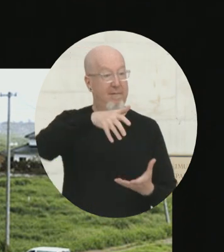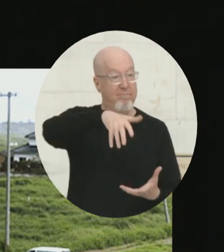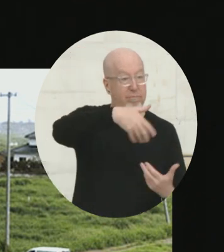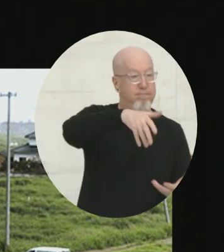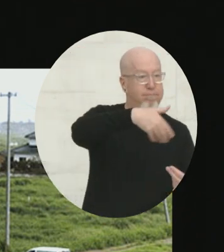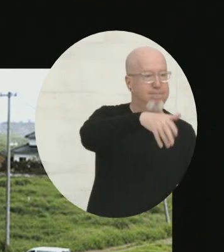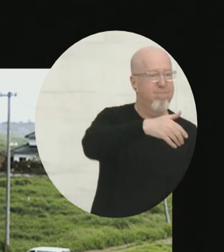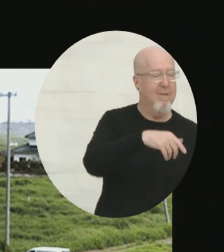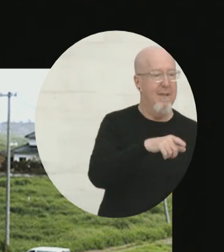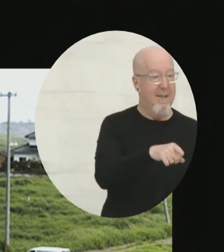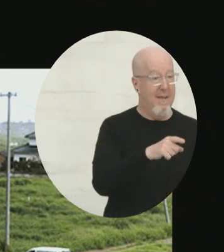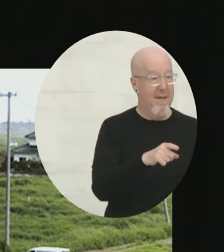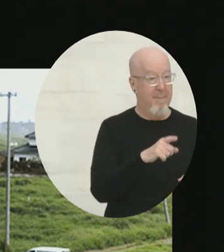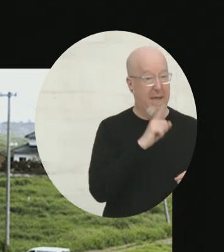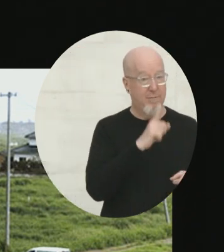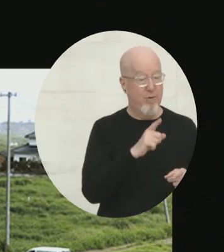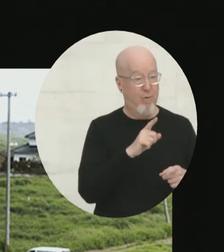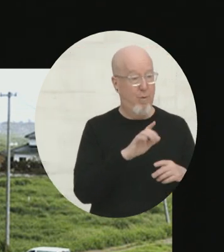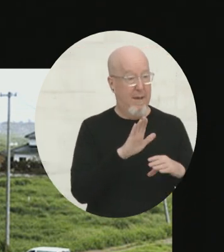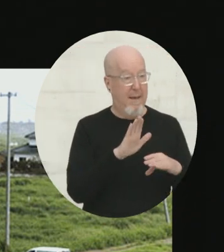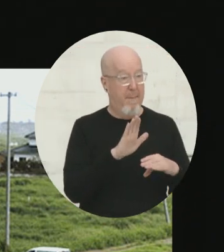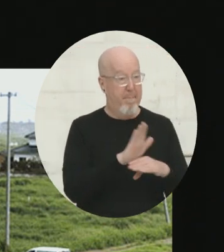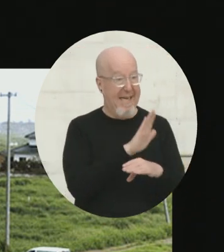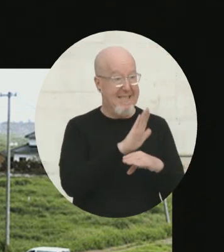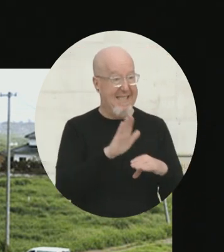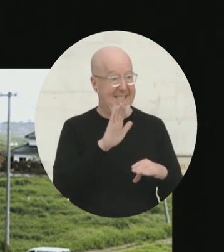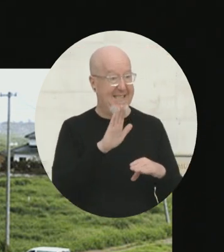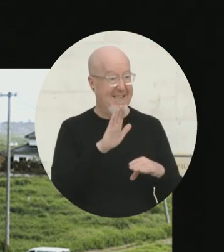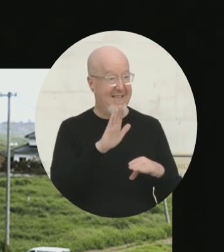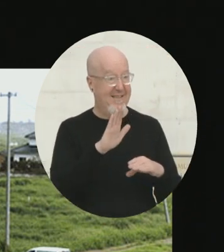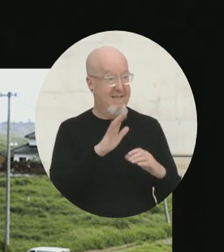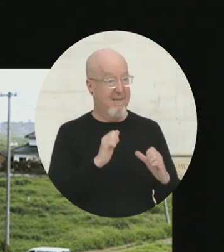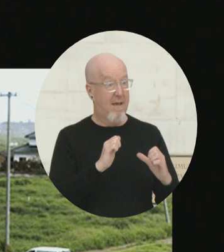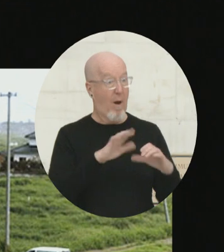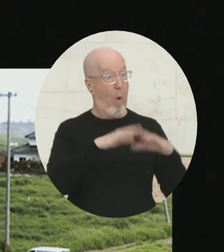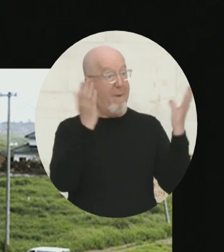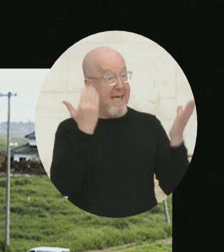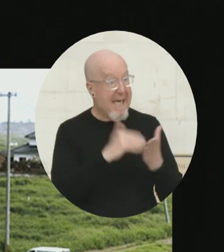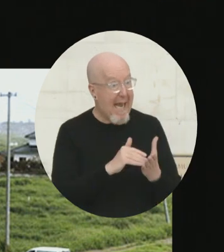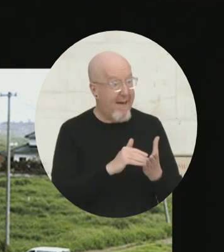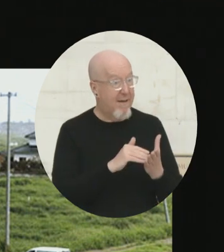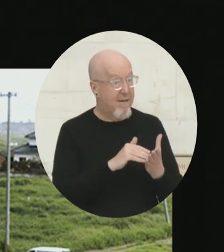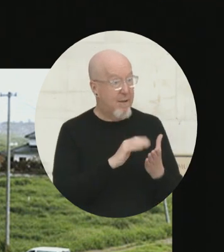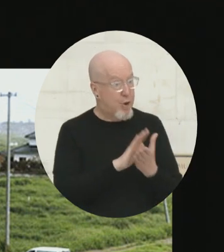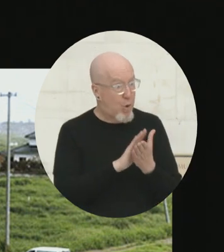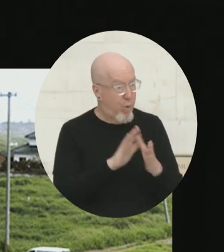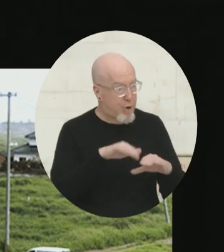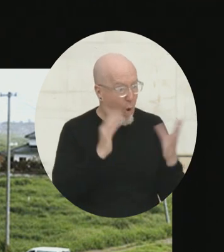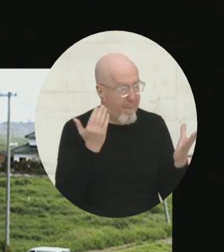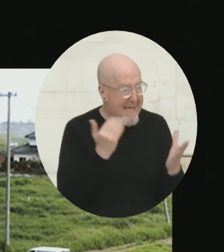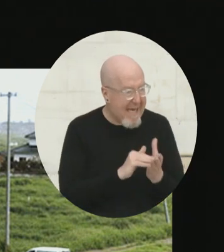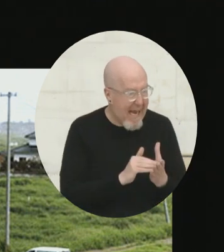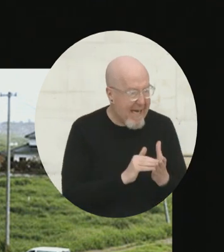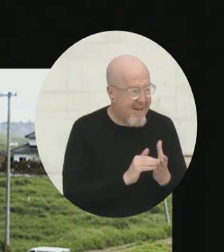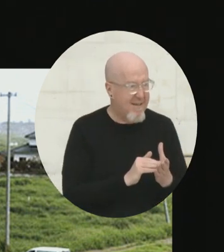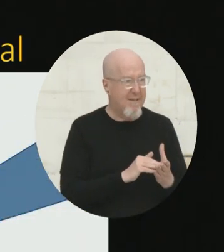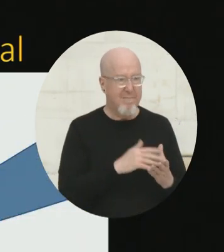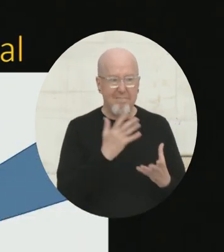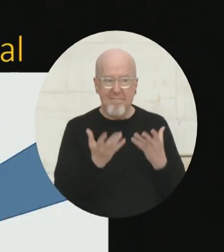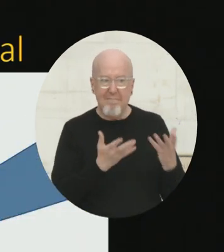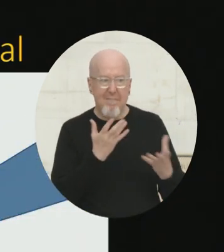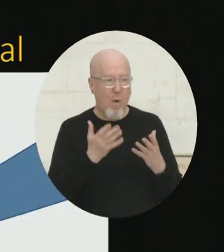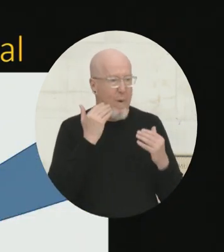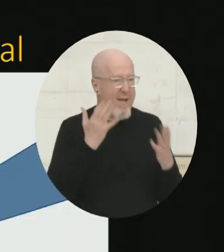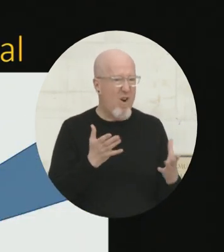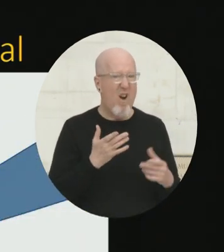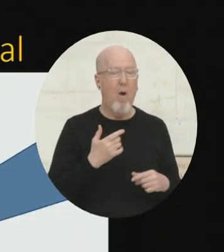Are businesses back up again? Are schools operating? Are people back in their homes again? What kind of connections are driving these? And again, we